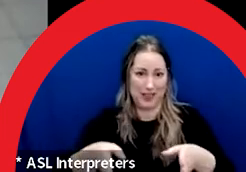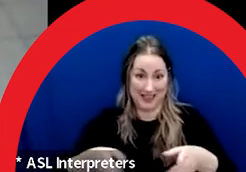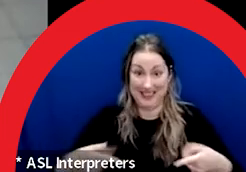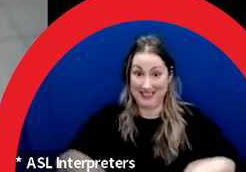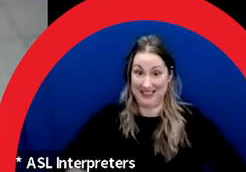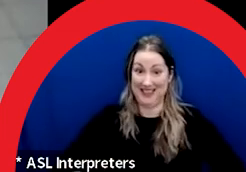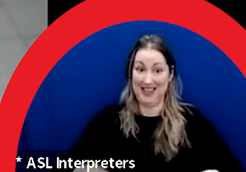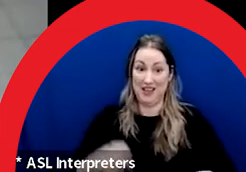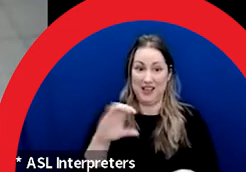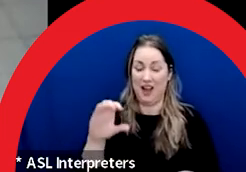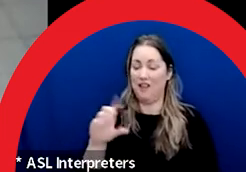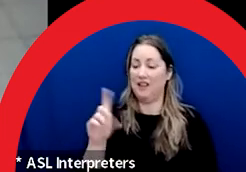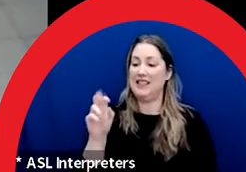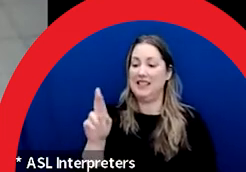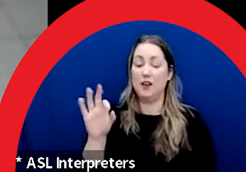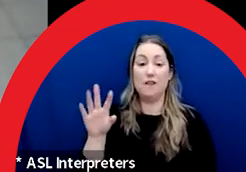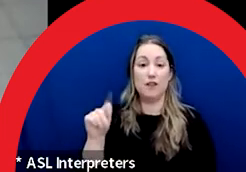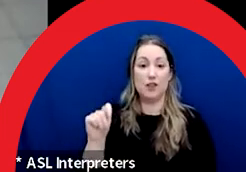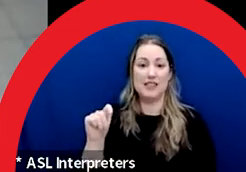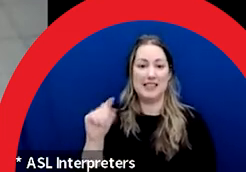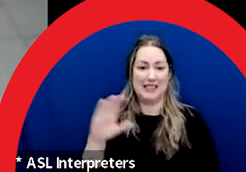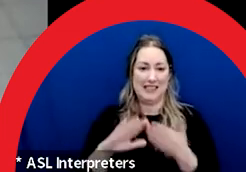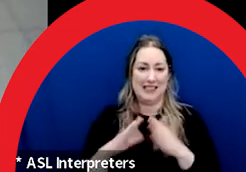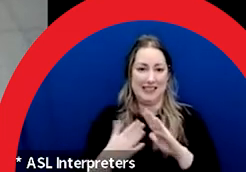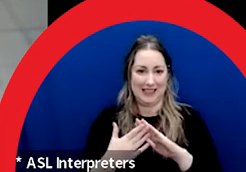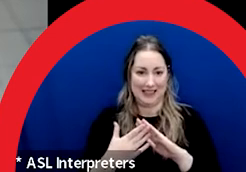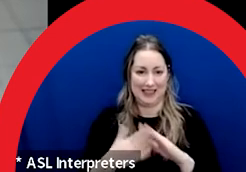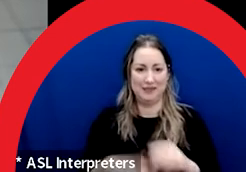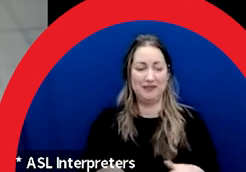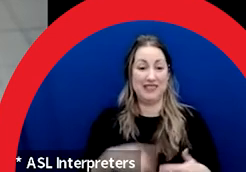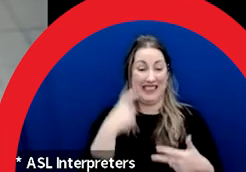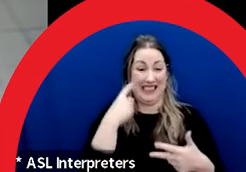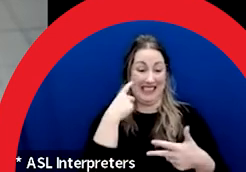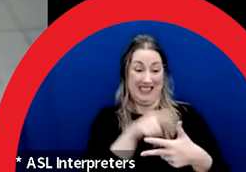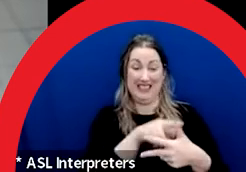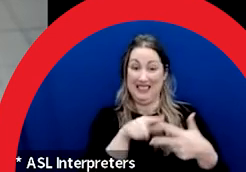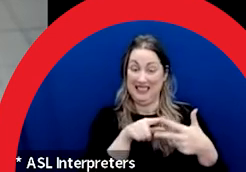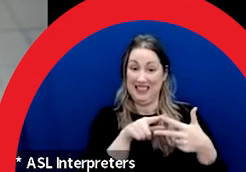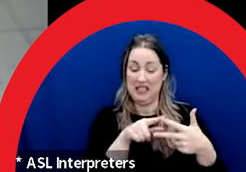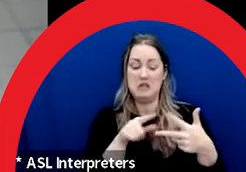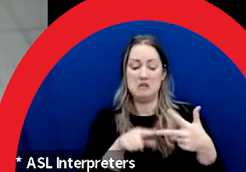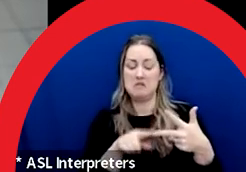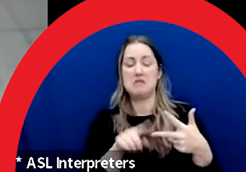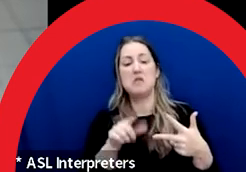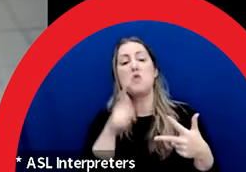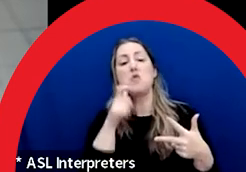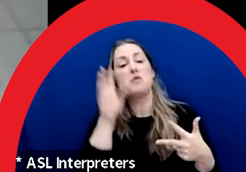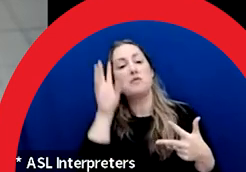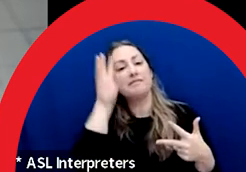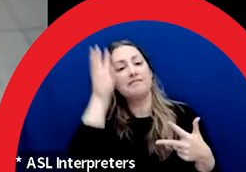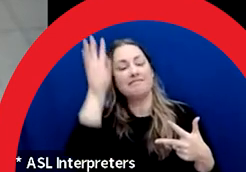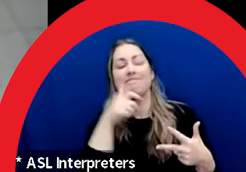Calgary at Deerfoot City. Like the last two murals, this artist designed a high coverage mural